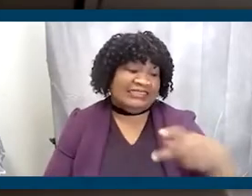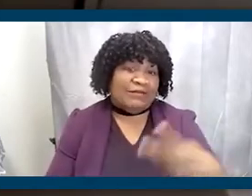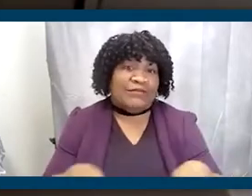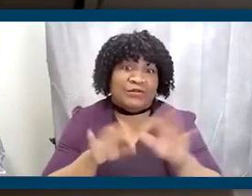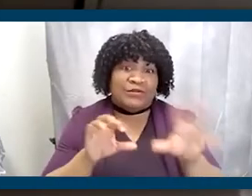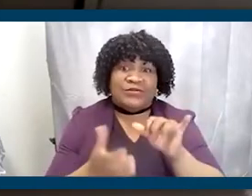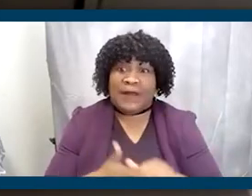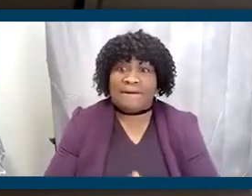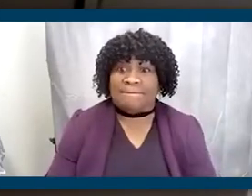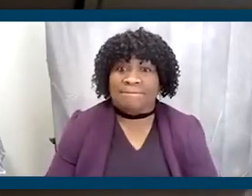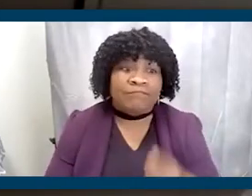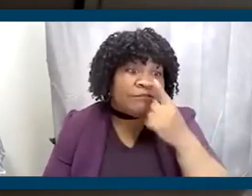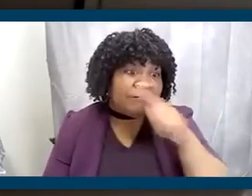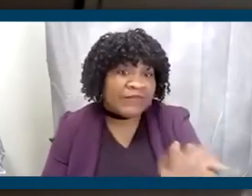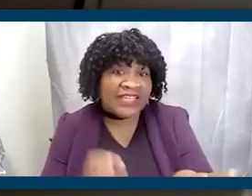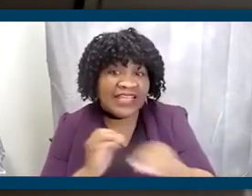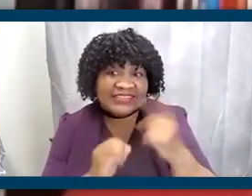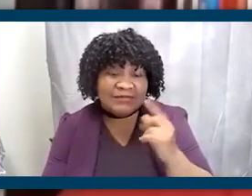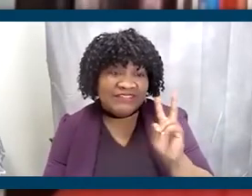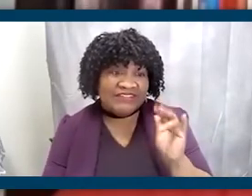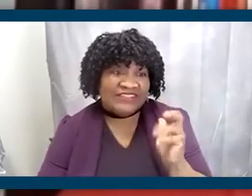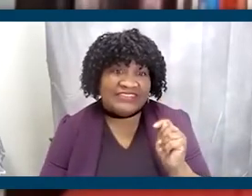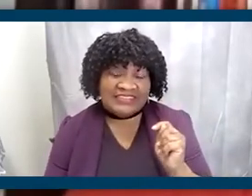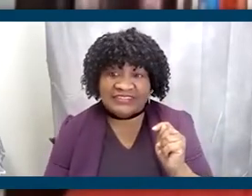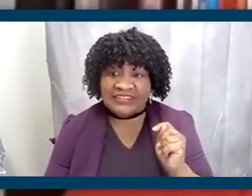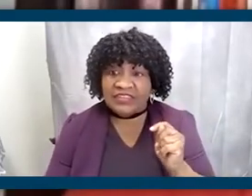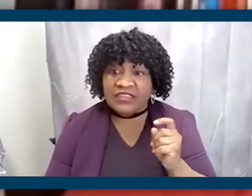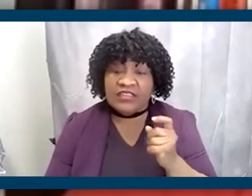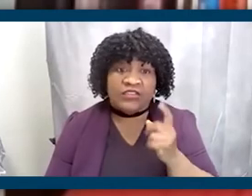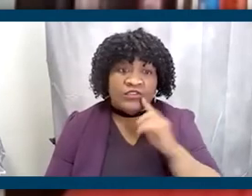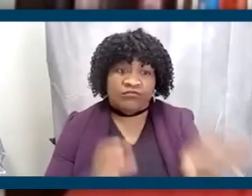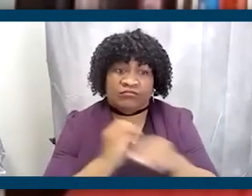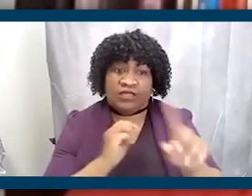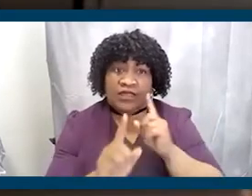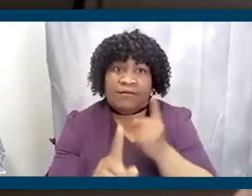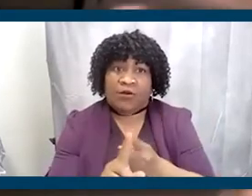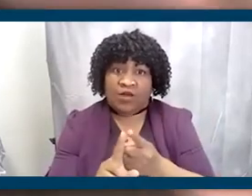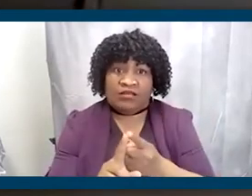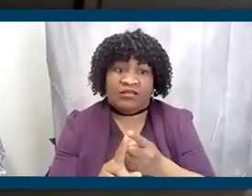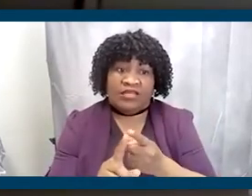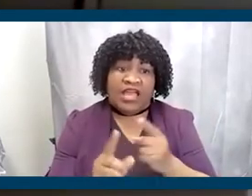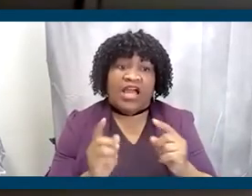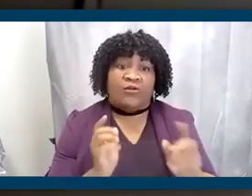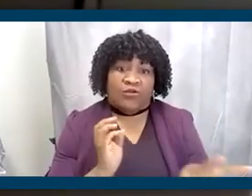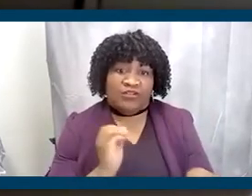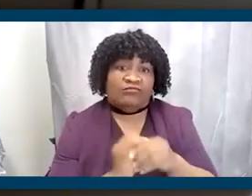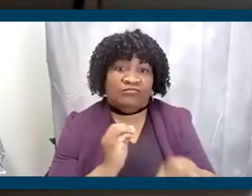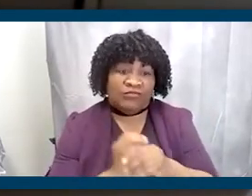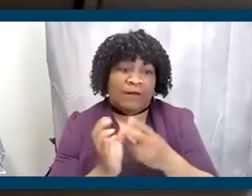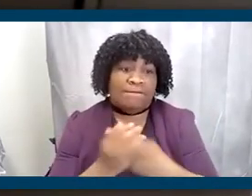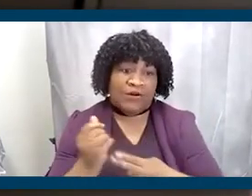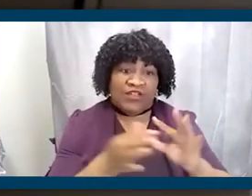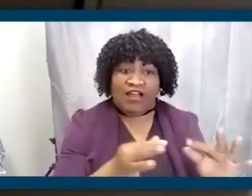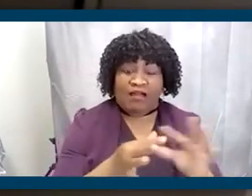very much. I'm sorry, can I ask them real quick? Sure. To that point, I want to double tap for both comments.